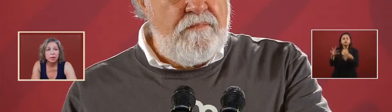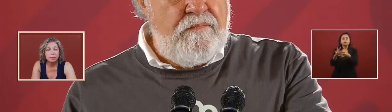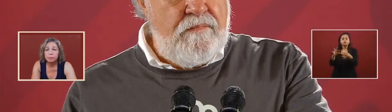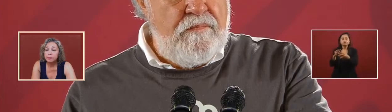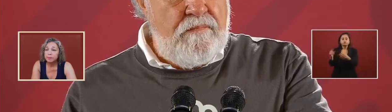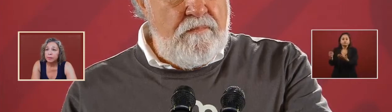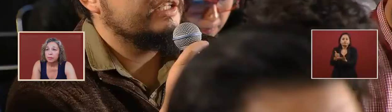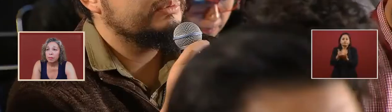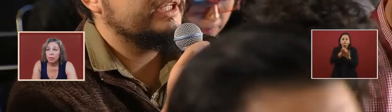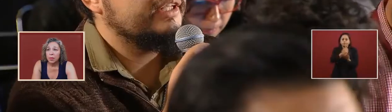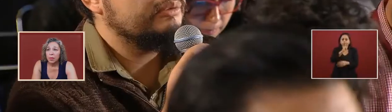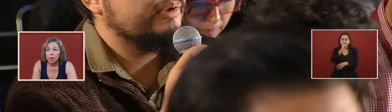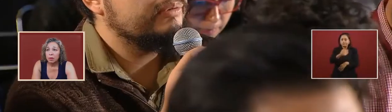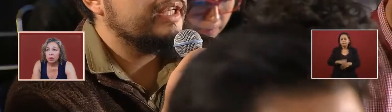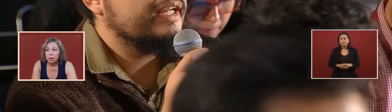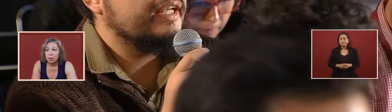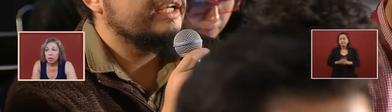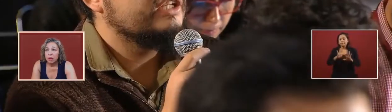results